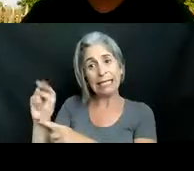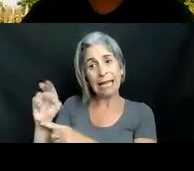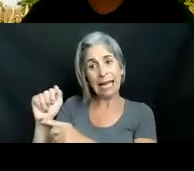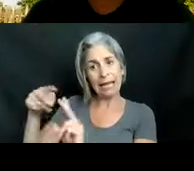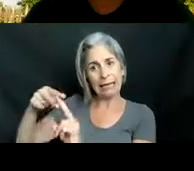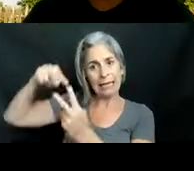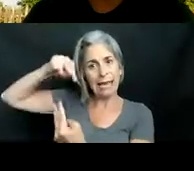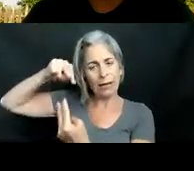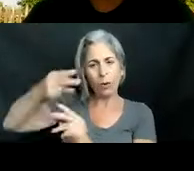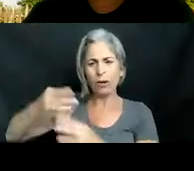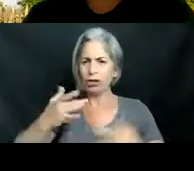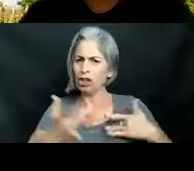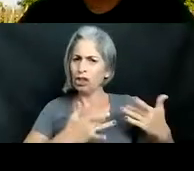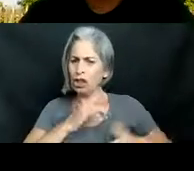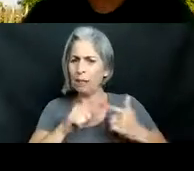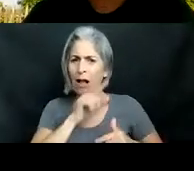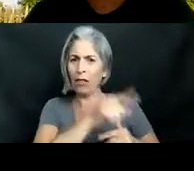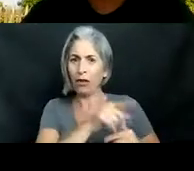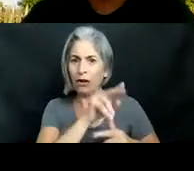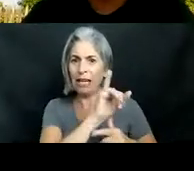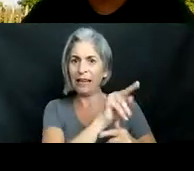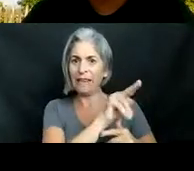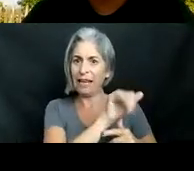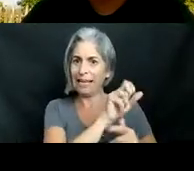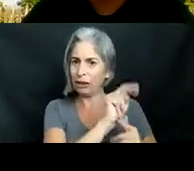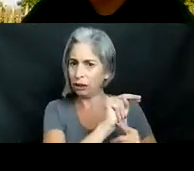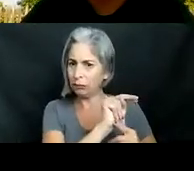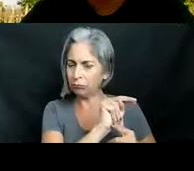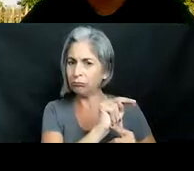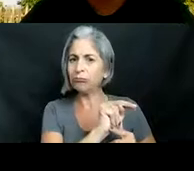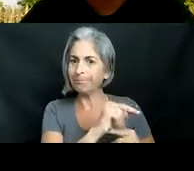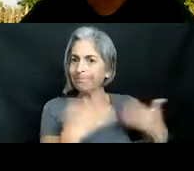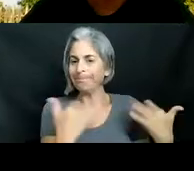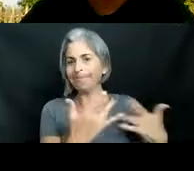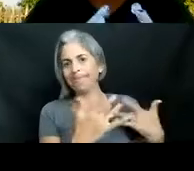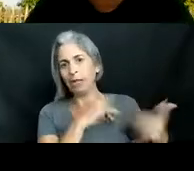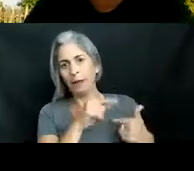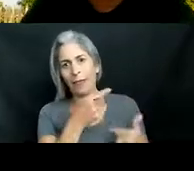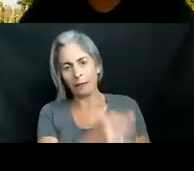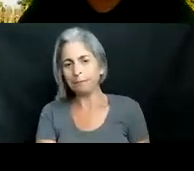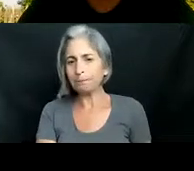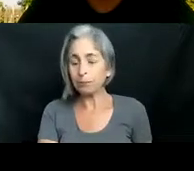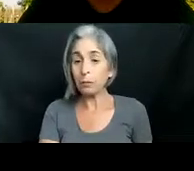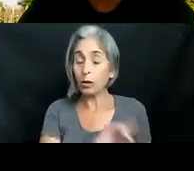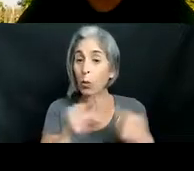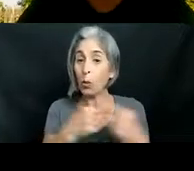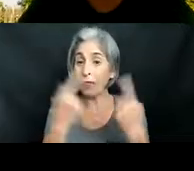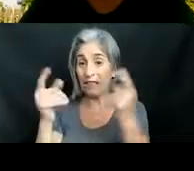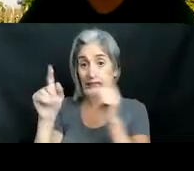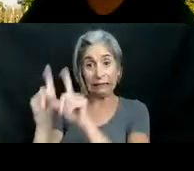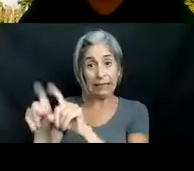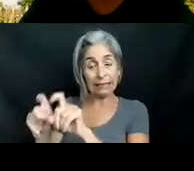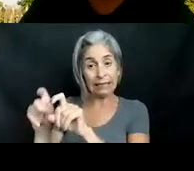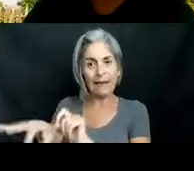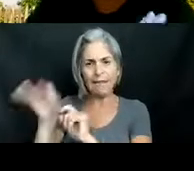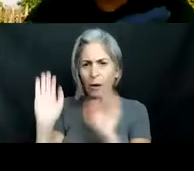concerned about their uh invasion in different places of the globe um when they did genetic testing they were actually able